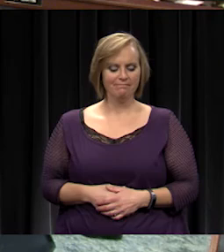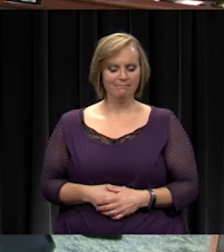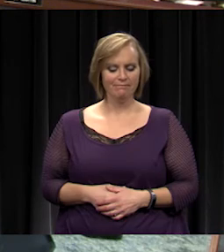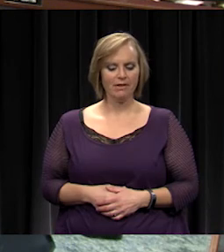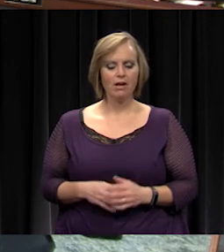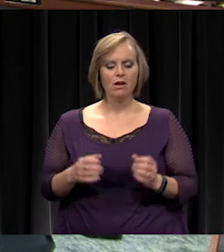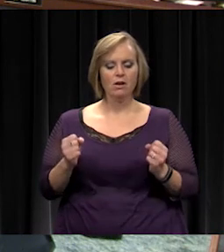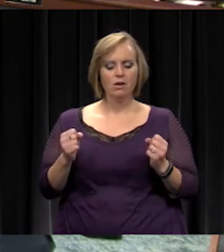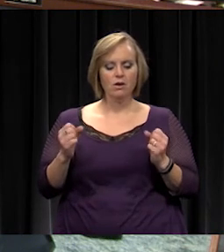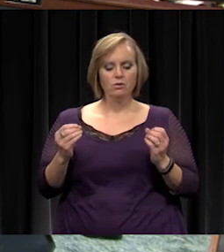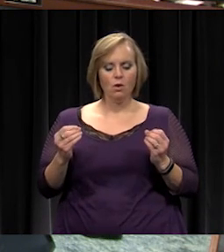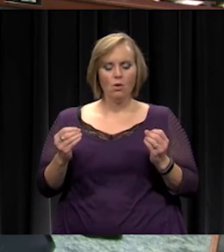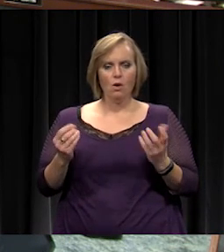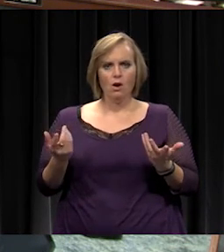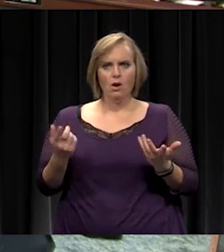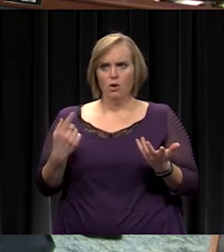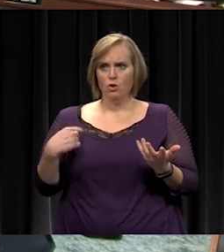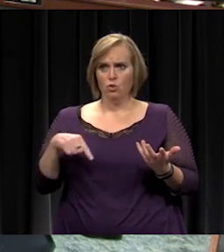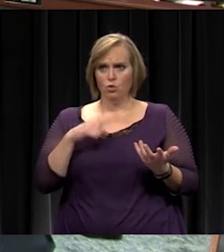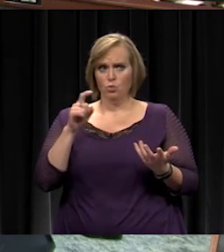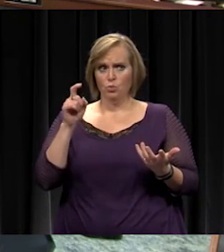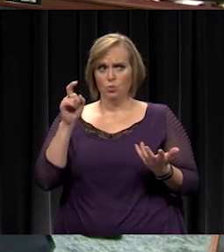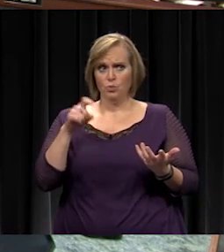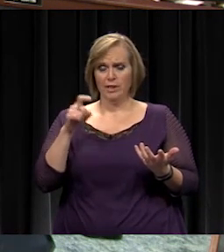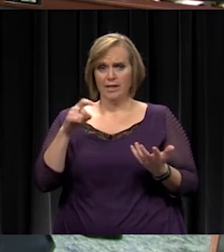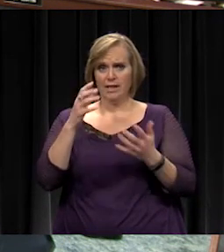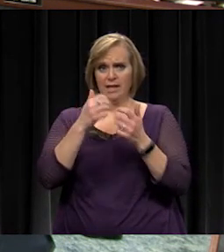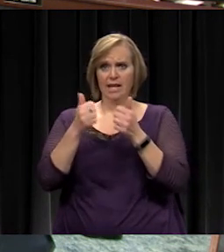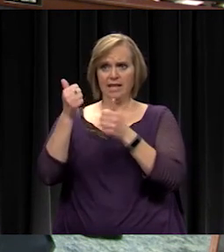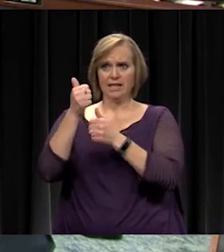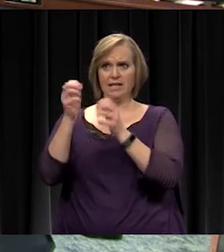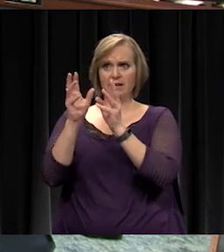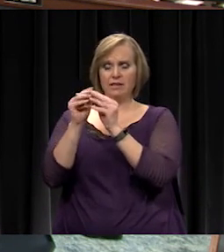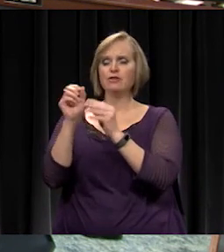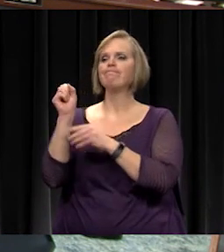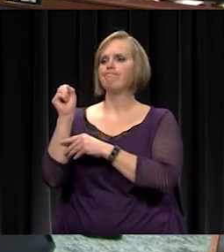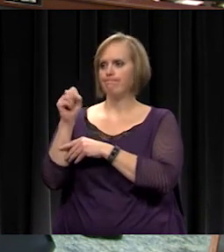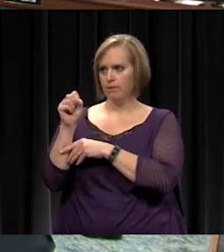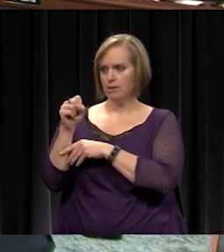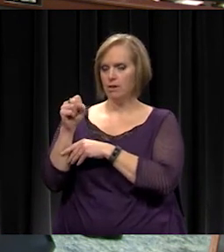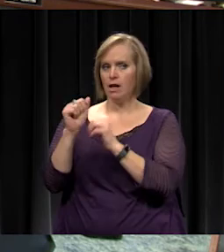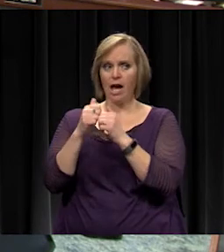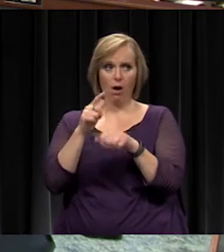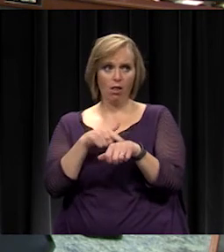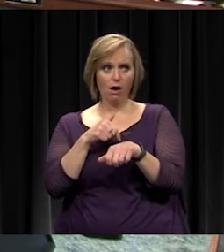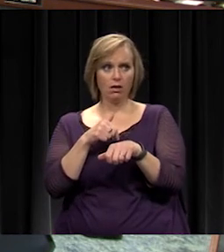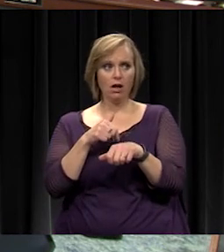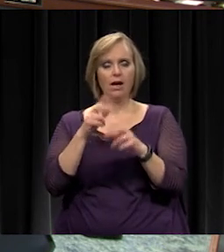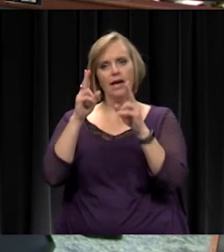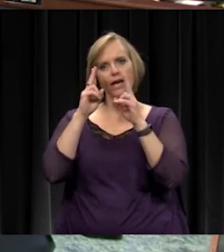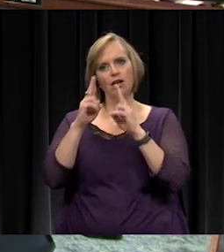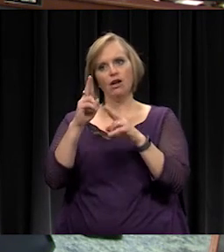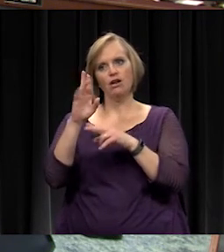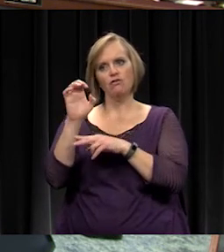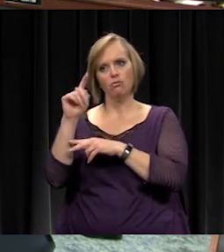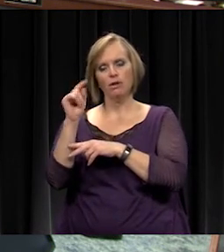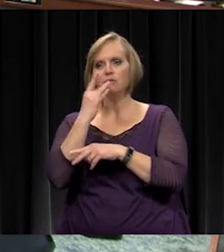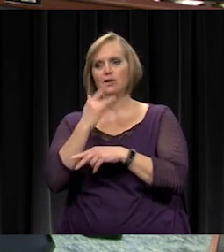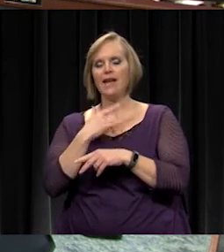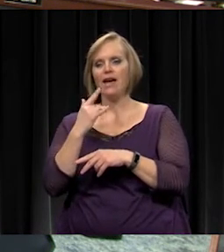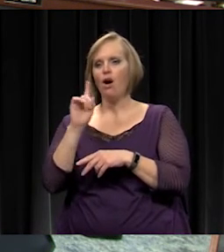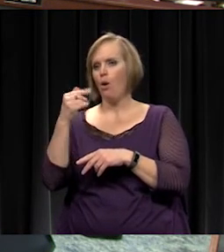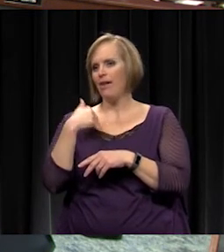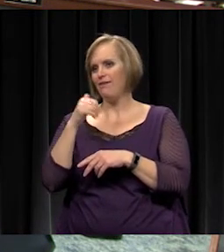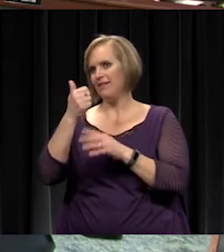So, are we in need of a executive session? We do. How long do you need? In honor of Brent's birthday, I have just 10 minutes